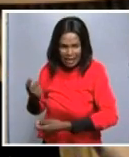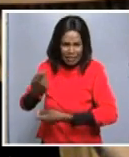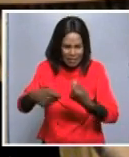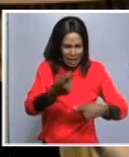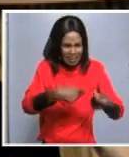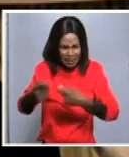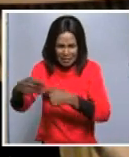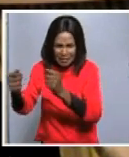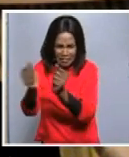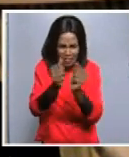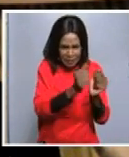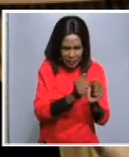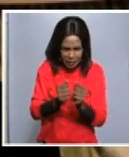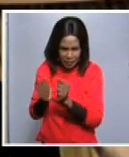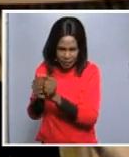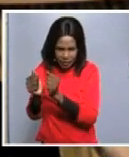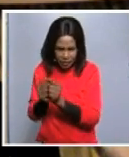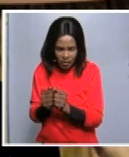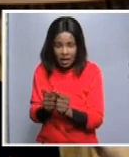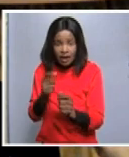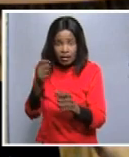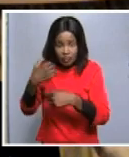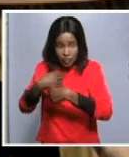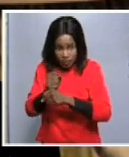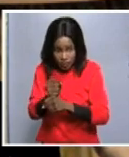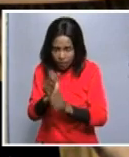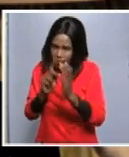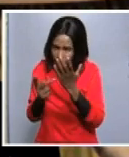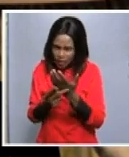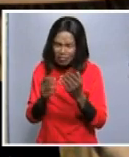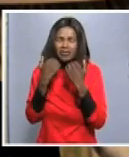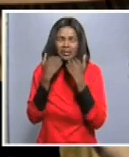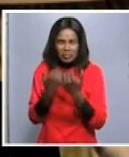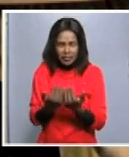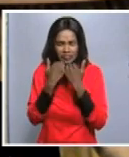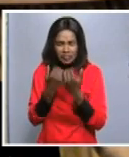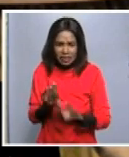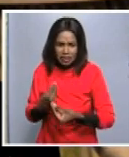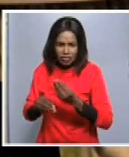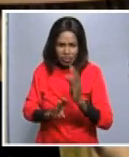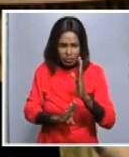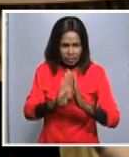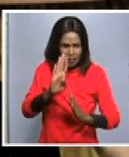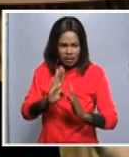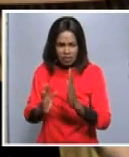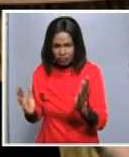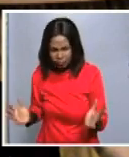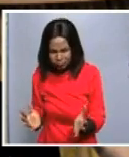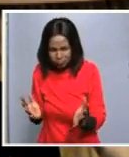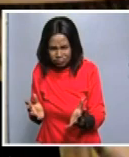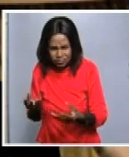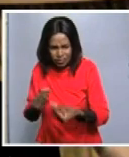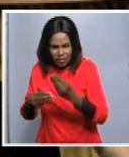opportunity for greater industrialization and productivity for countries on the african continent